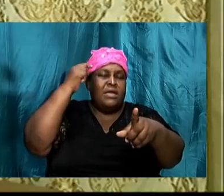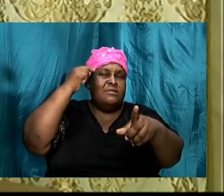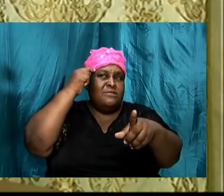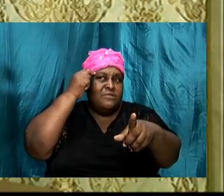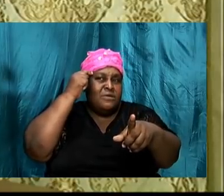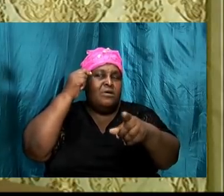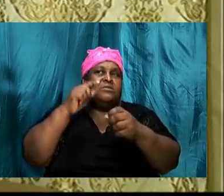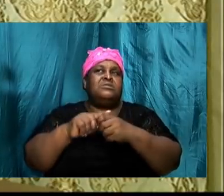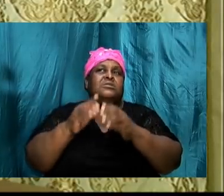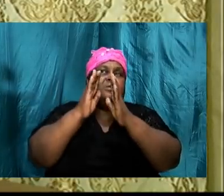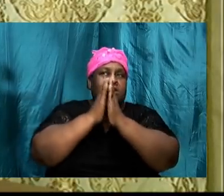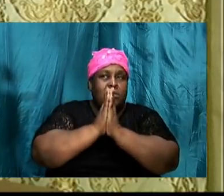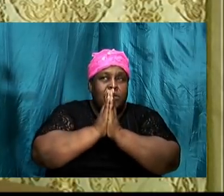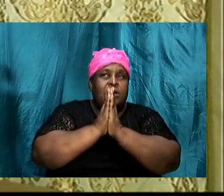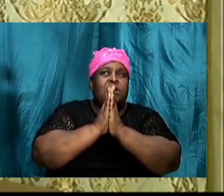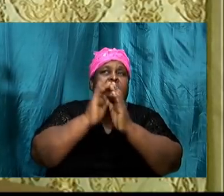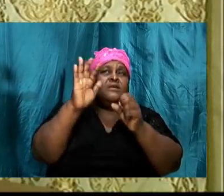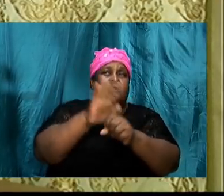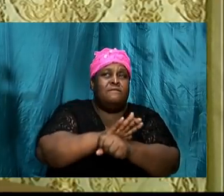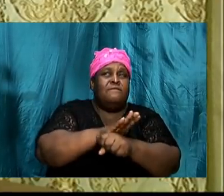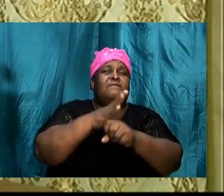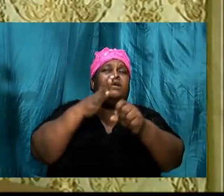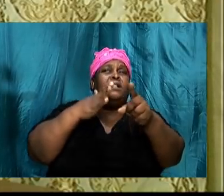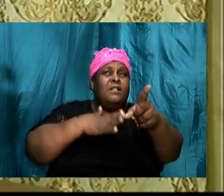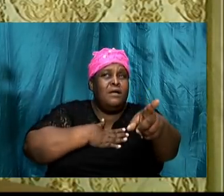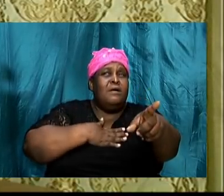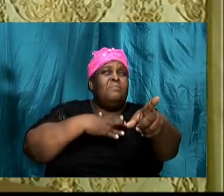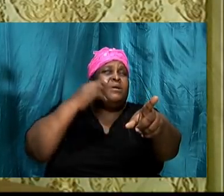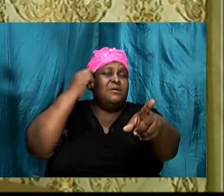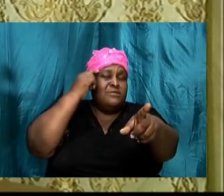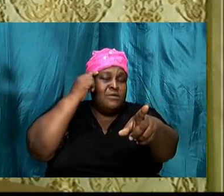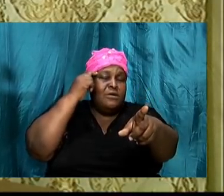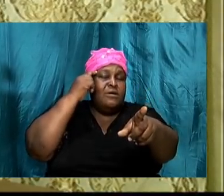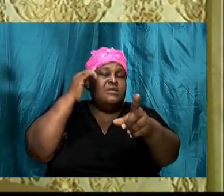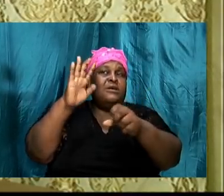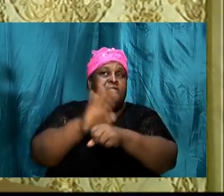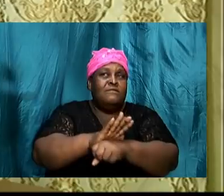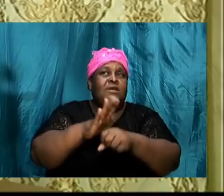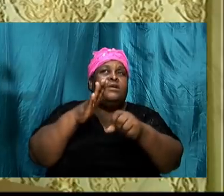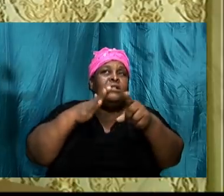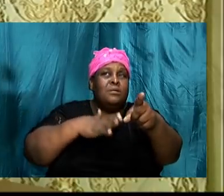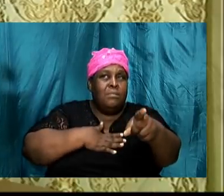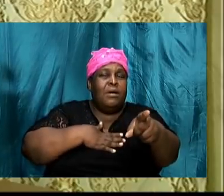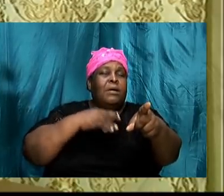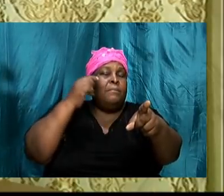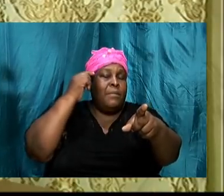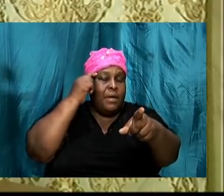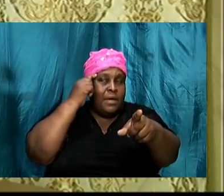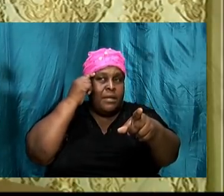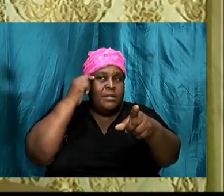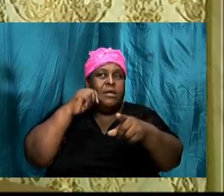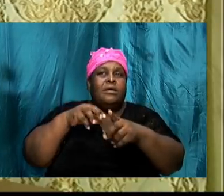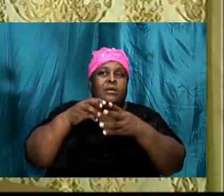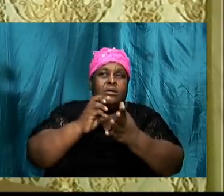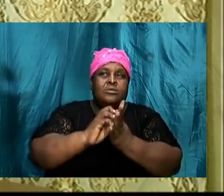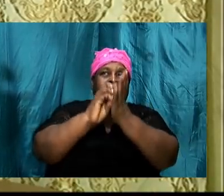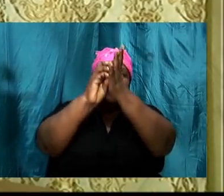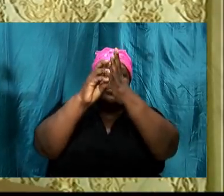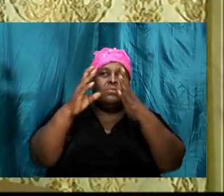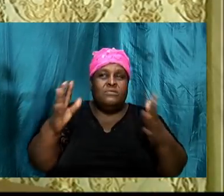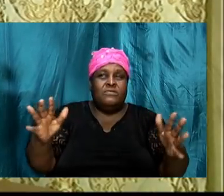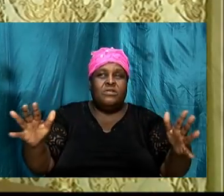I pray, great God, that you fill my thoughts, that you fill my mind, and that you will be accomplished. We give you thanks